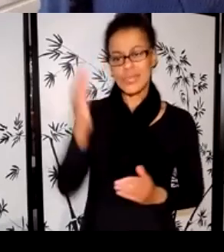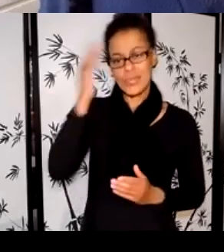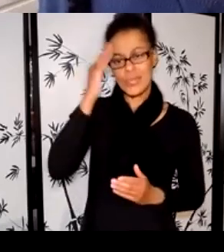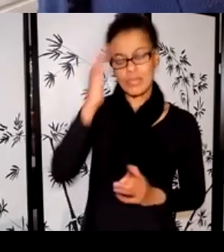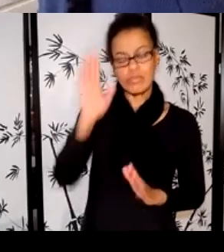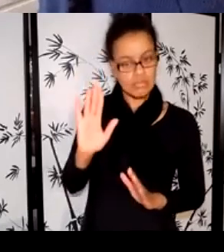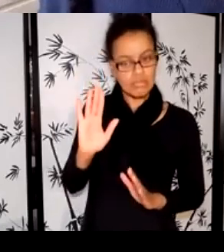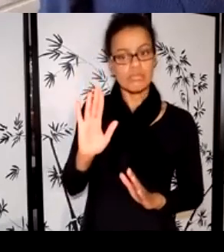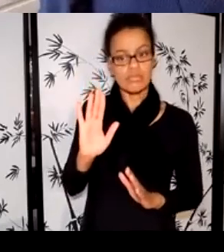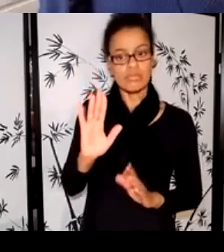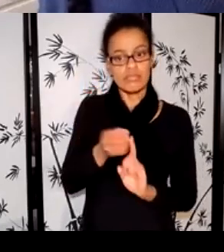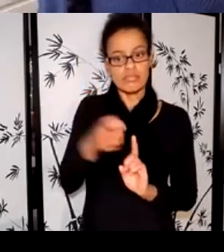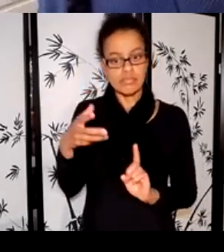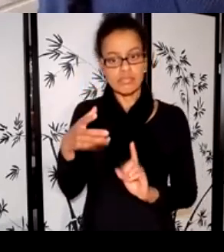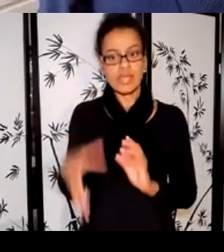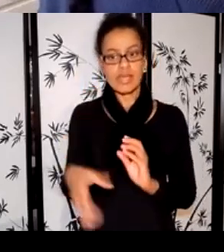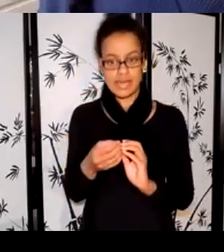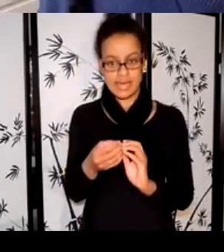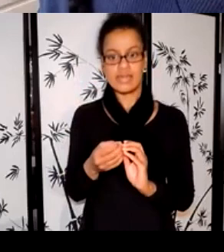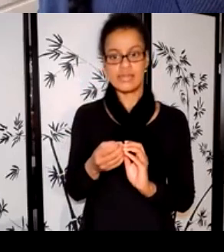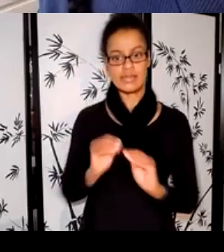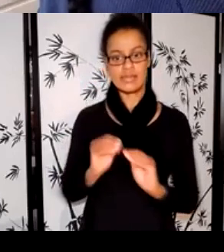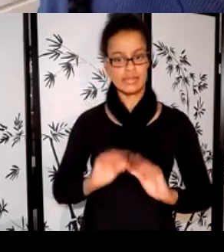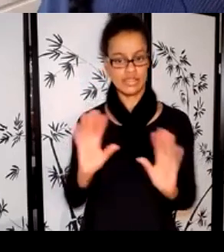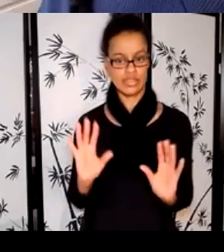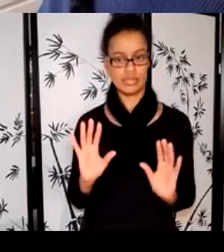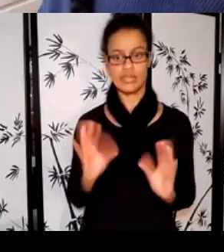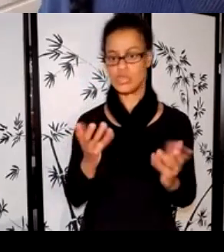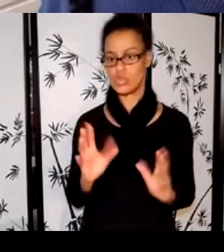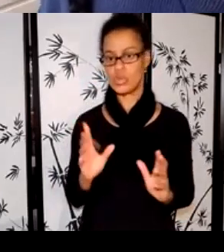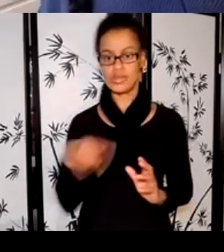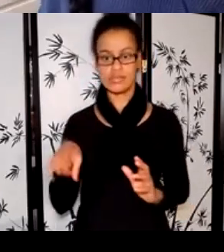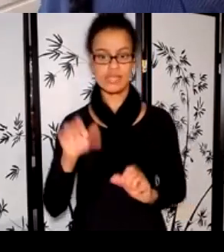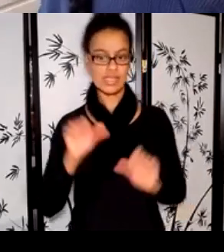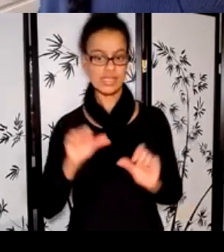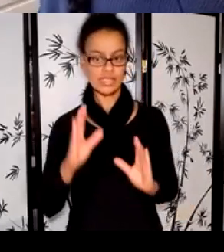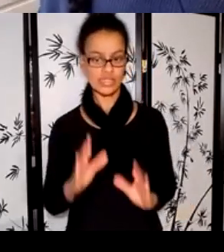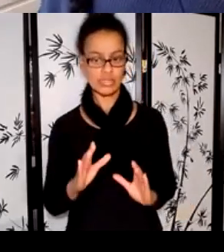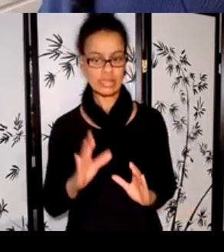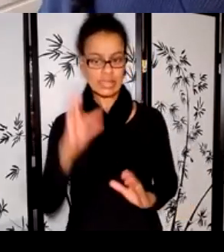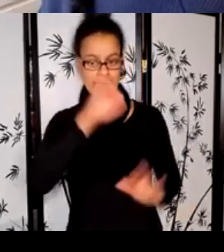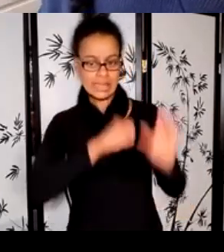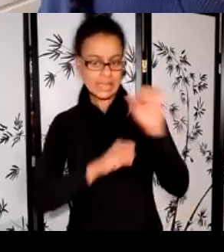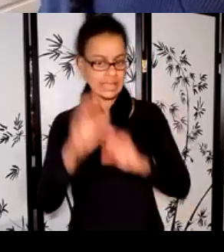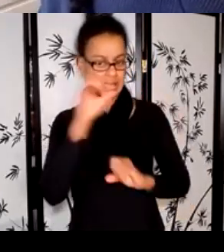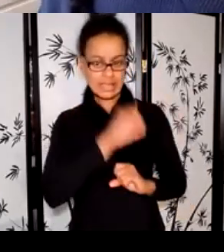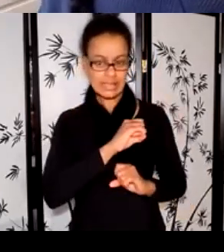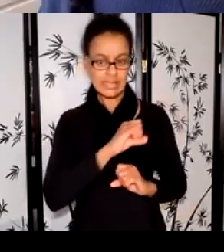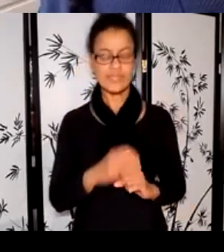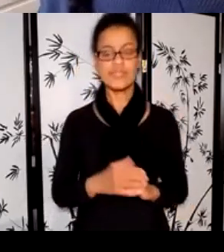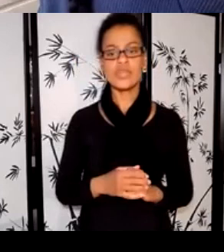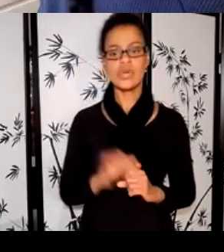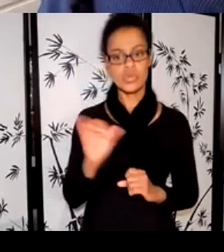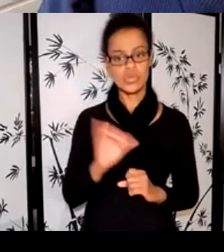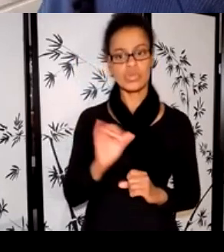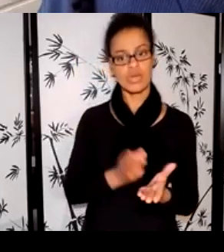so that assessors don't need to guess or make assumptions. You should be able to be honest and show an awareness of where you are in your